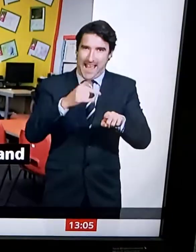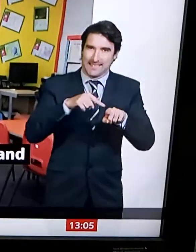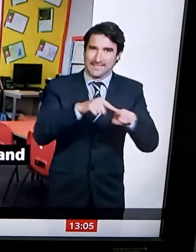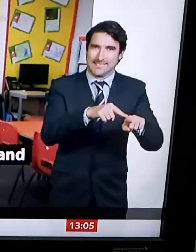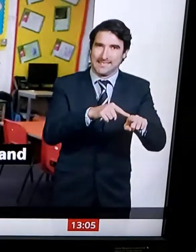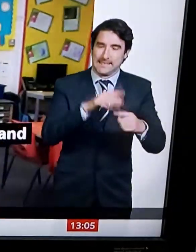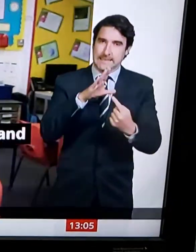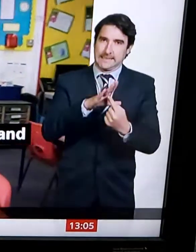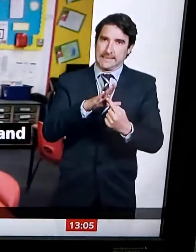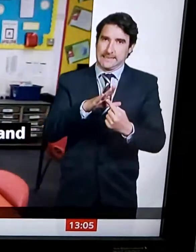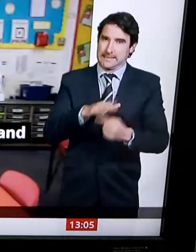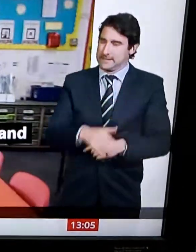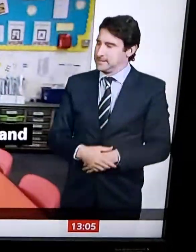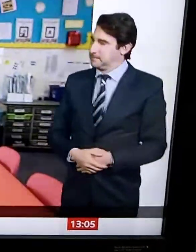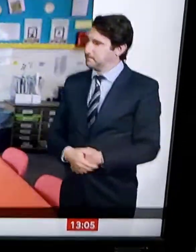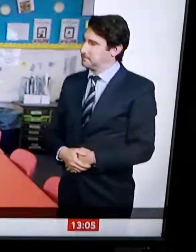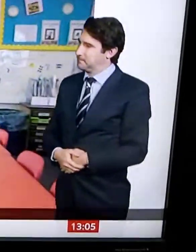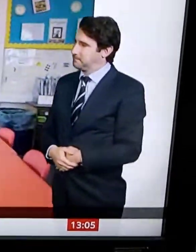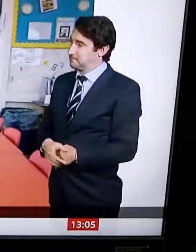going? Where do you want to go?